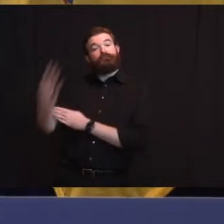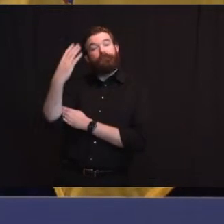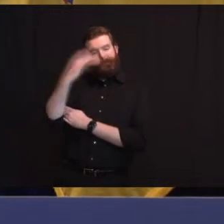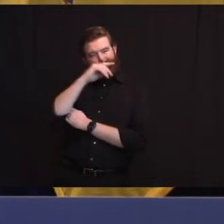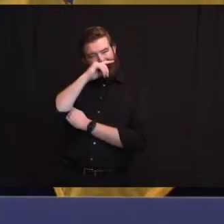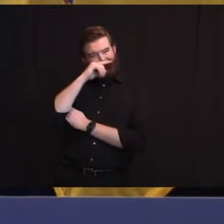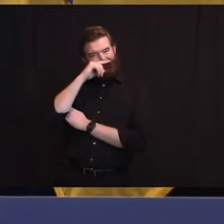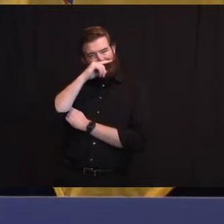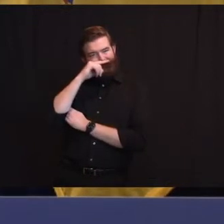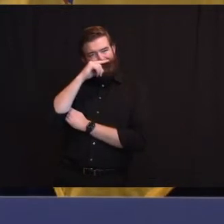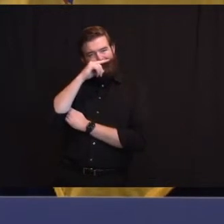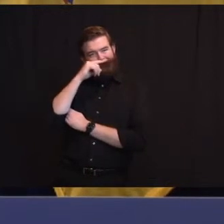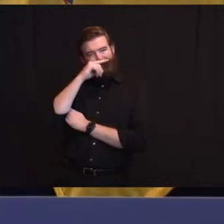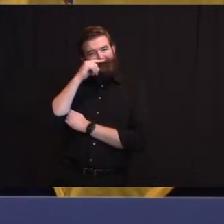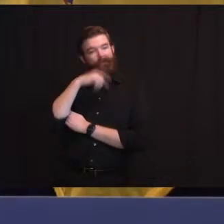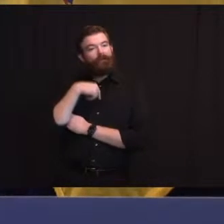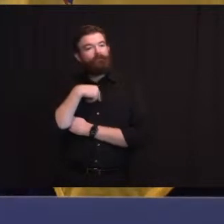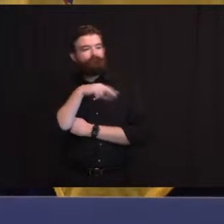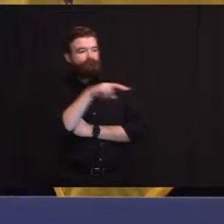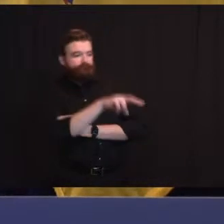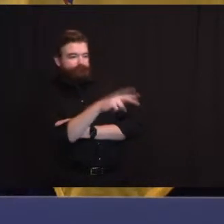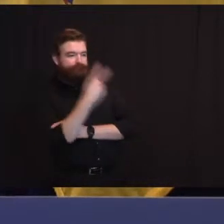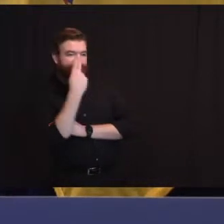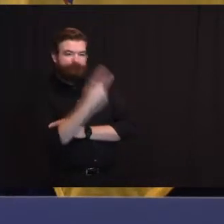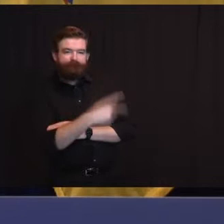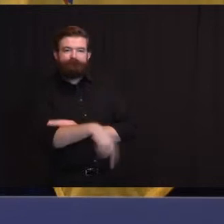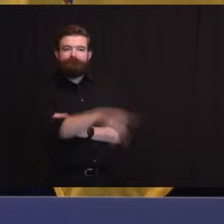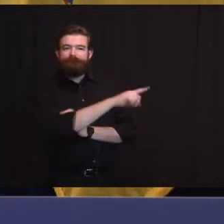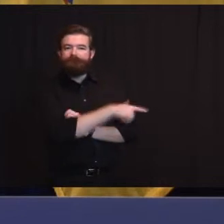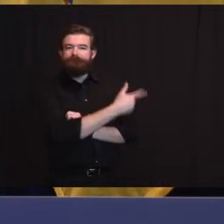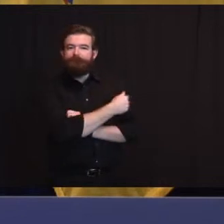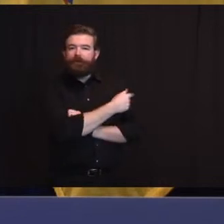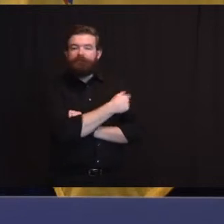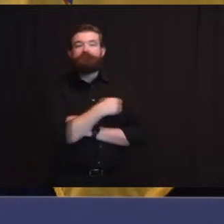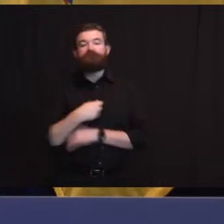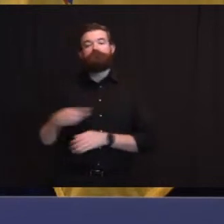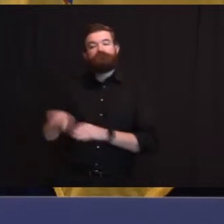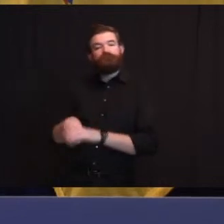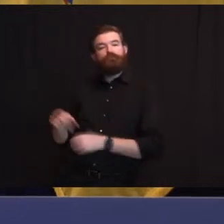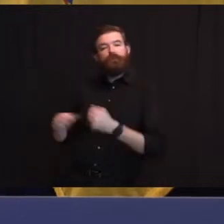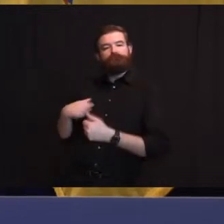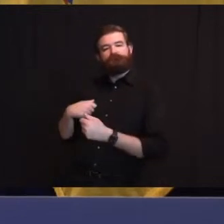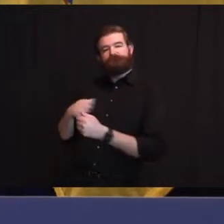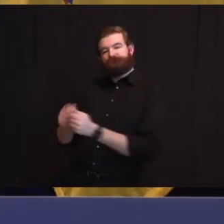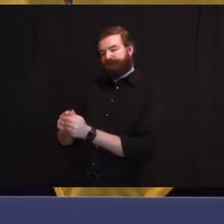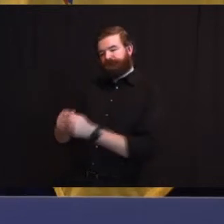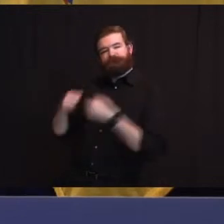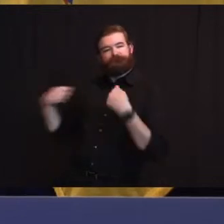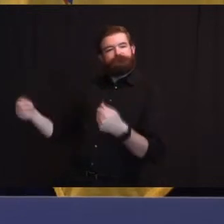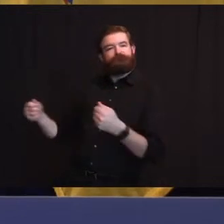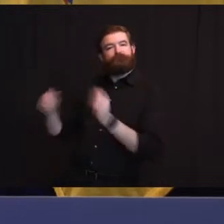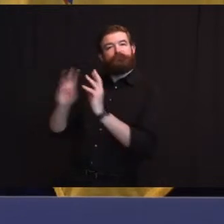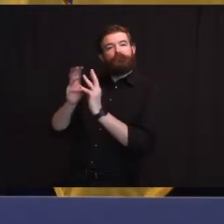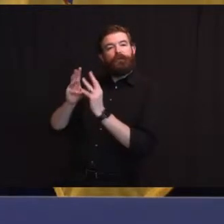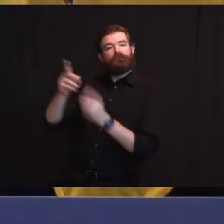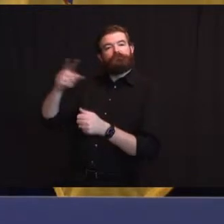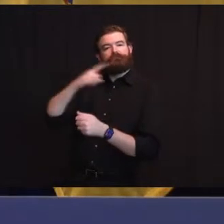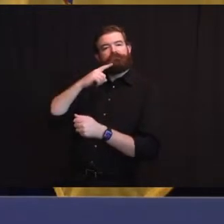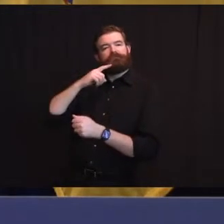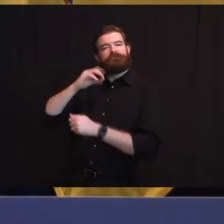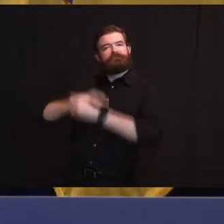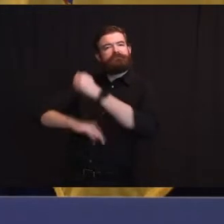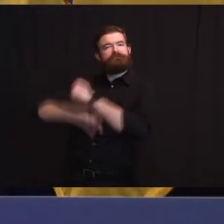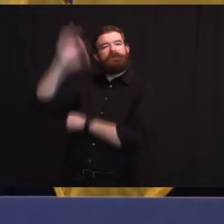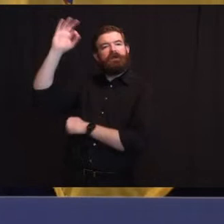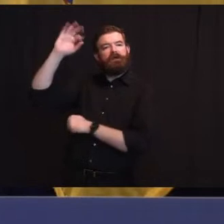neglected a look at the weather in the upper right-hand corner of the paper and it said sunny, high of 48 and we proceeded to go out and 10 minutes later